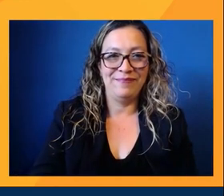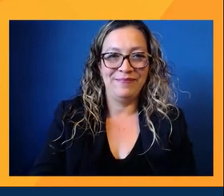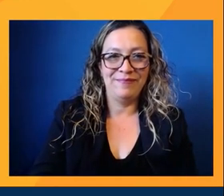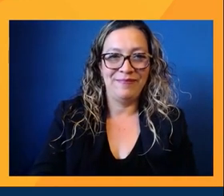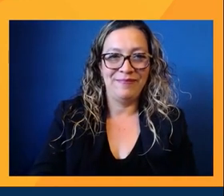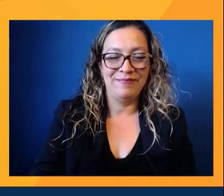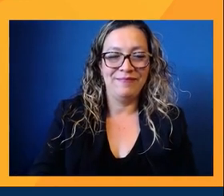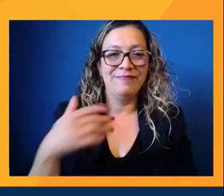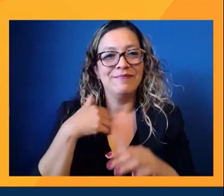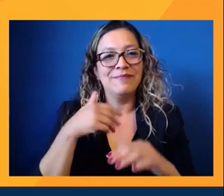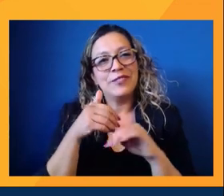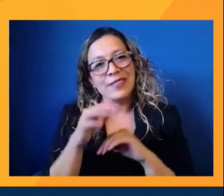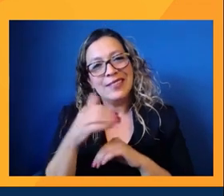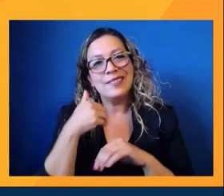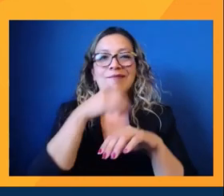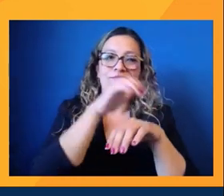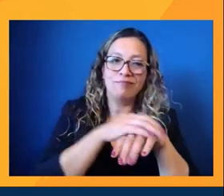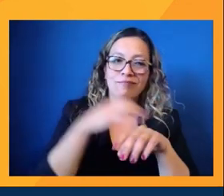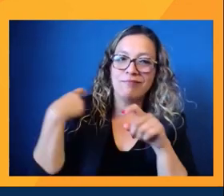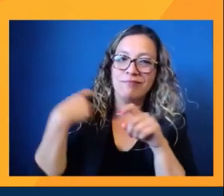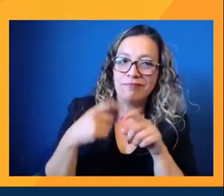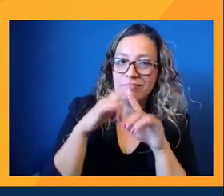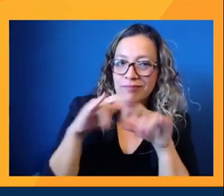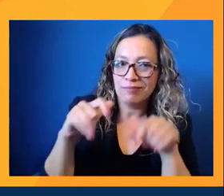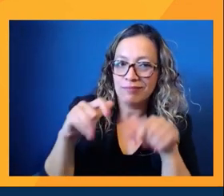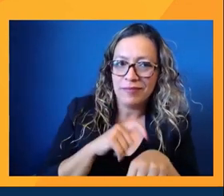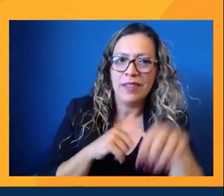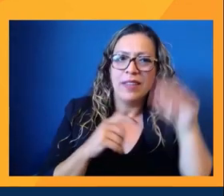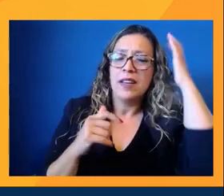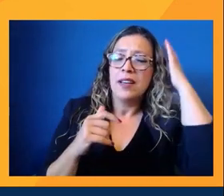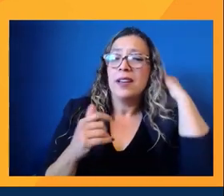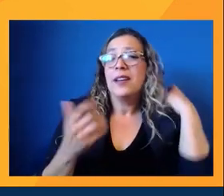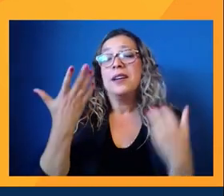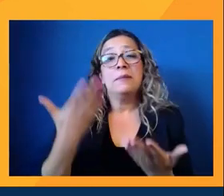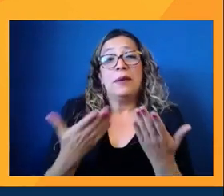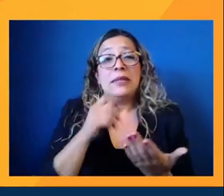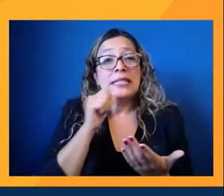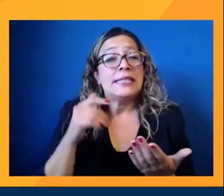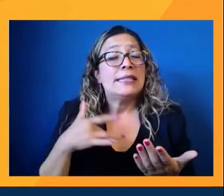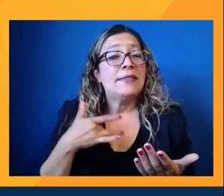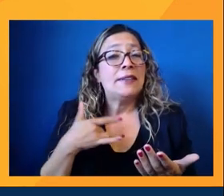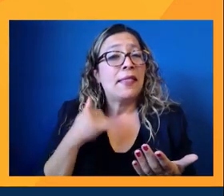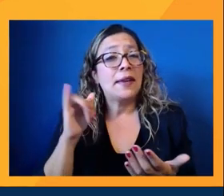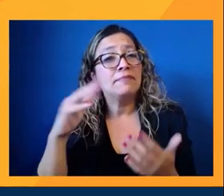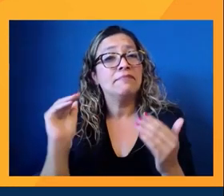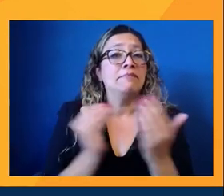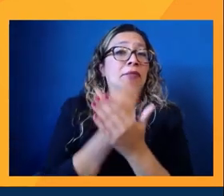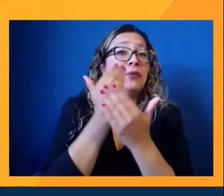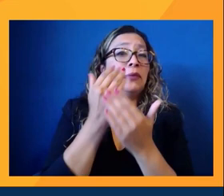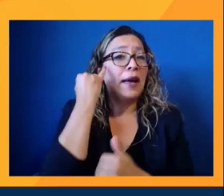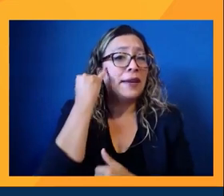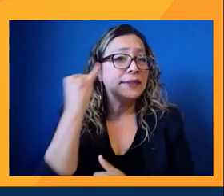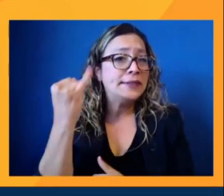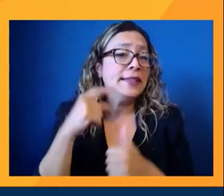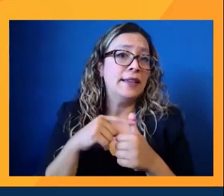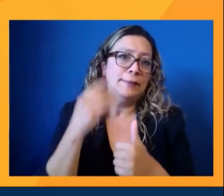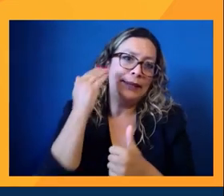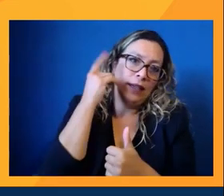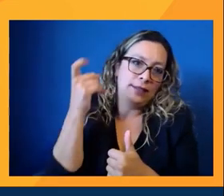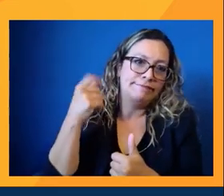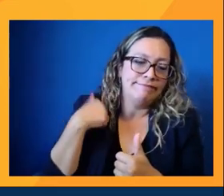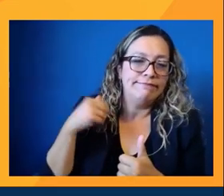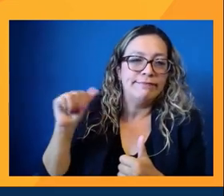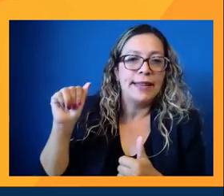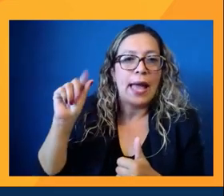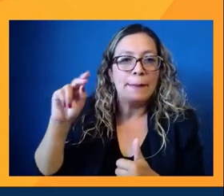and in Spanish simultaneously. Now, this might not seem like a huge innovation when you think about what the audiovisual does, Amazon and Netflix, because they do have the